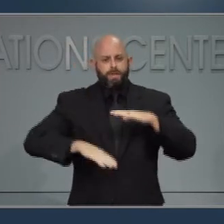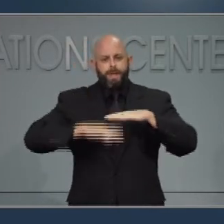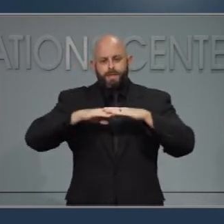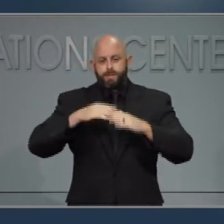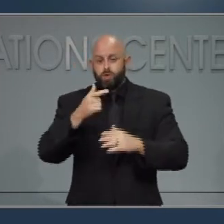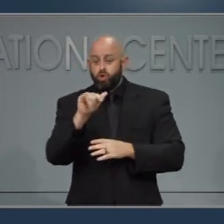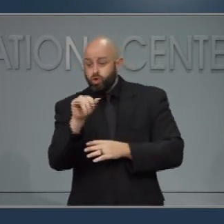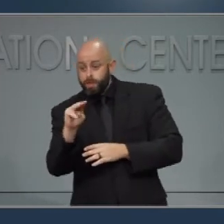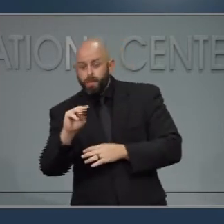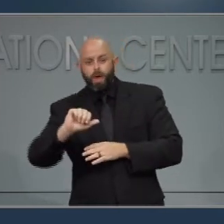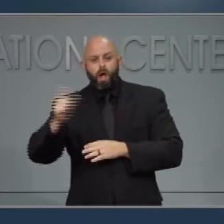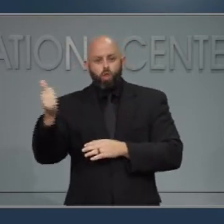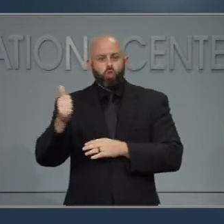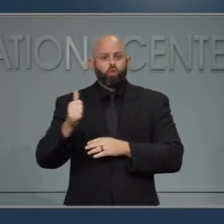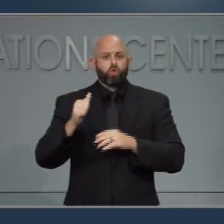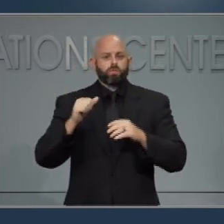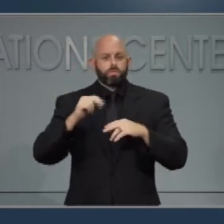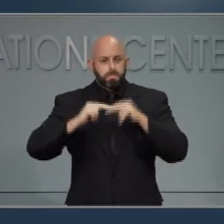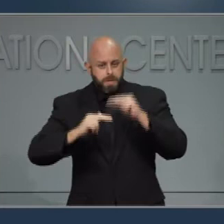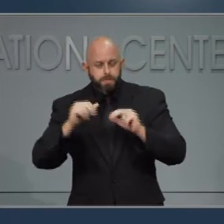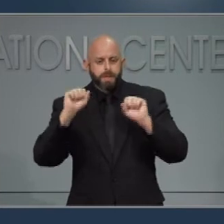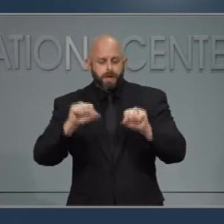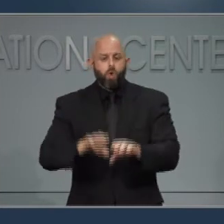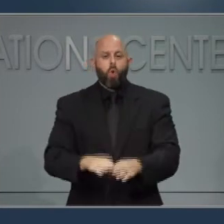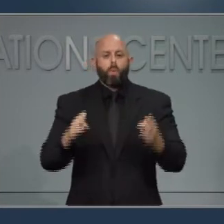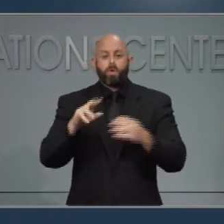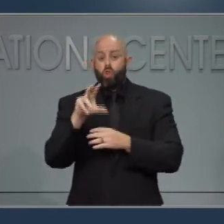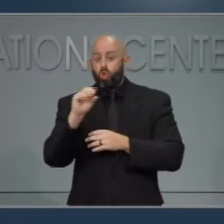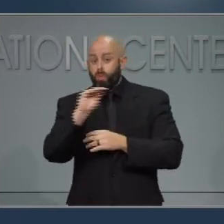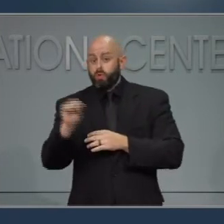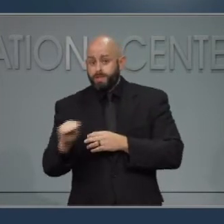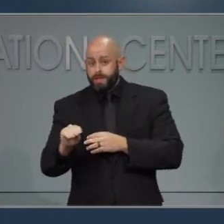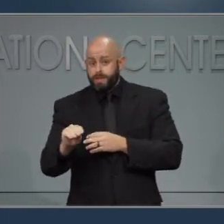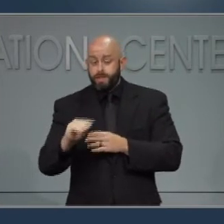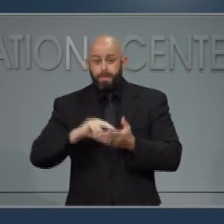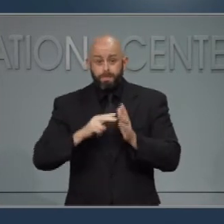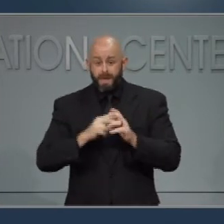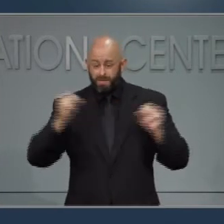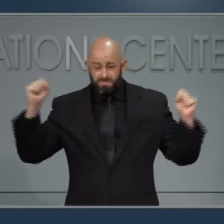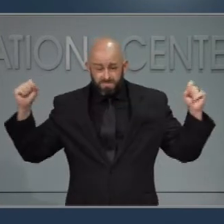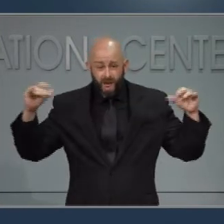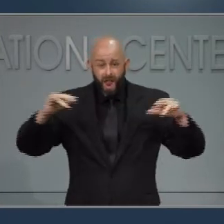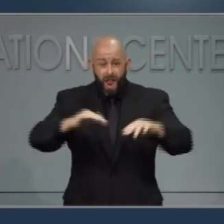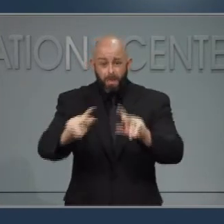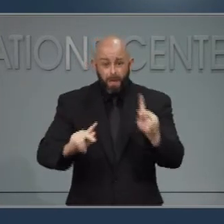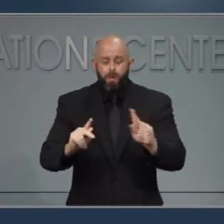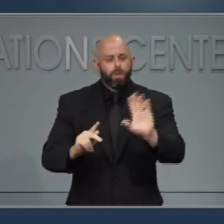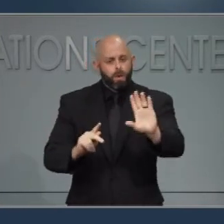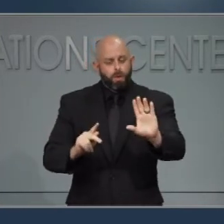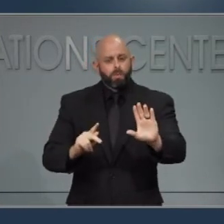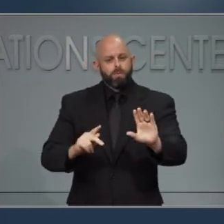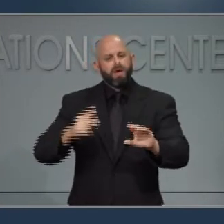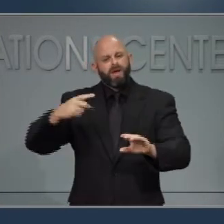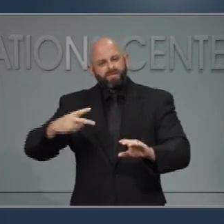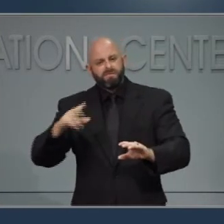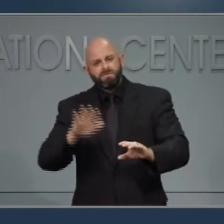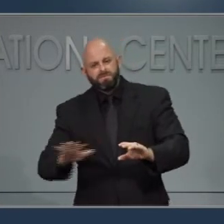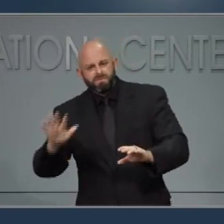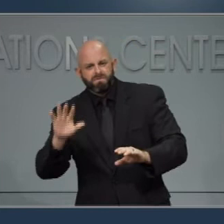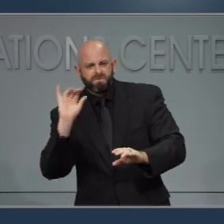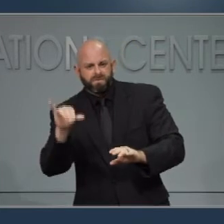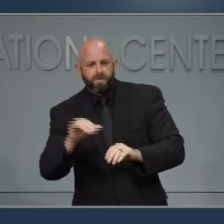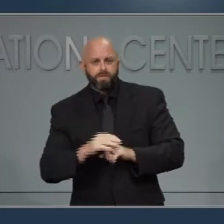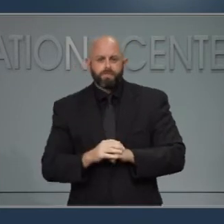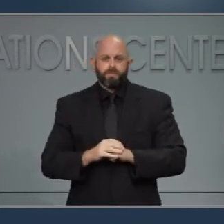indoor exercise facilities can open at 30 percent capacity. The age requirement for mask wearing